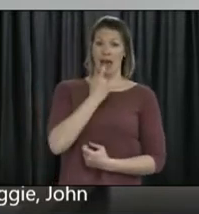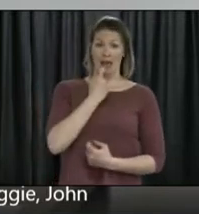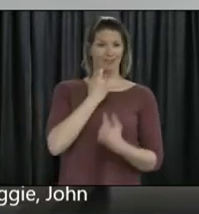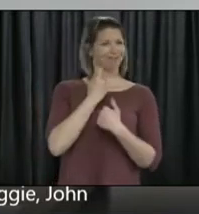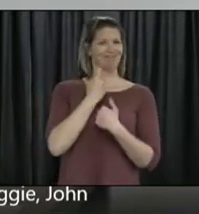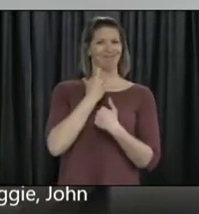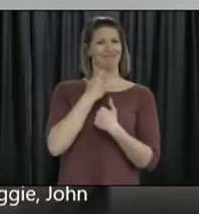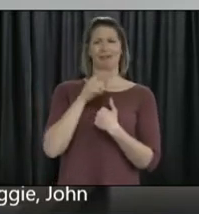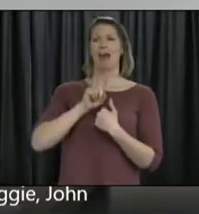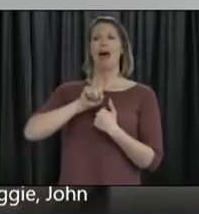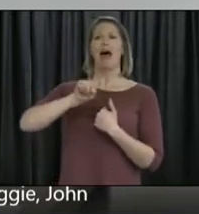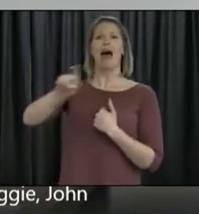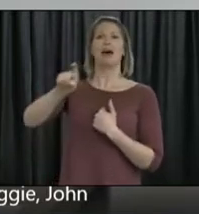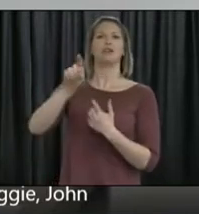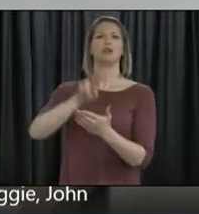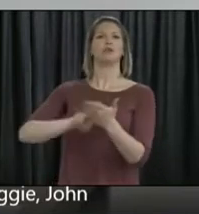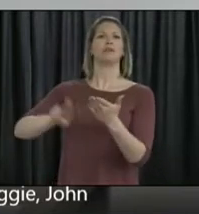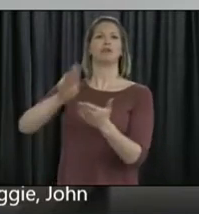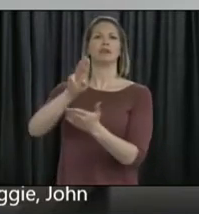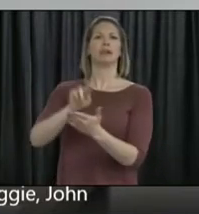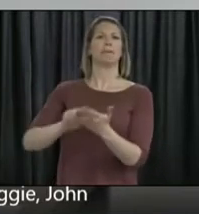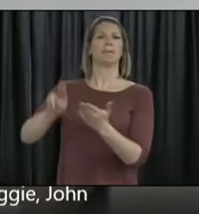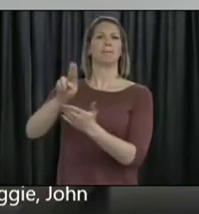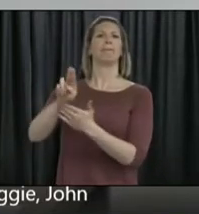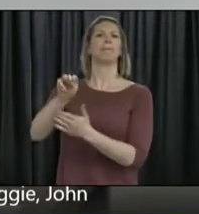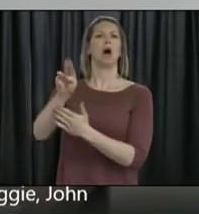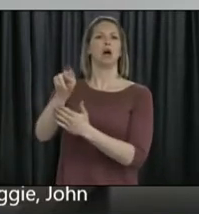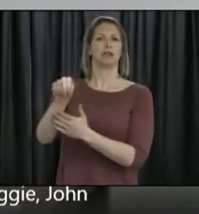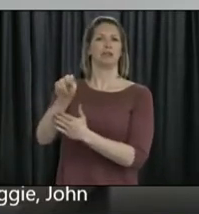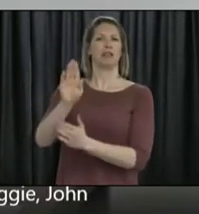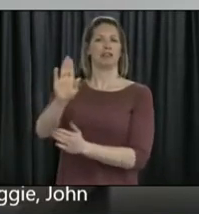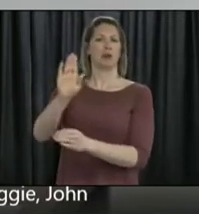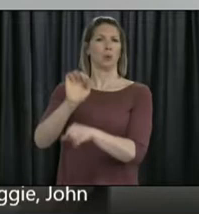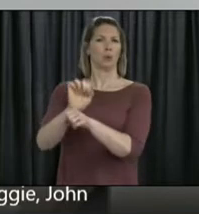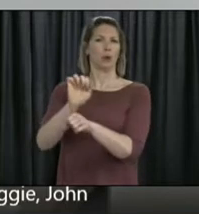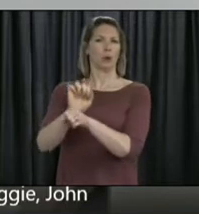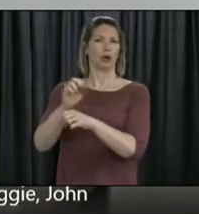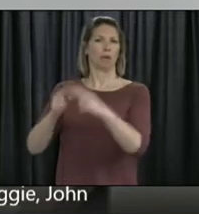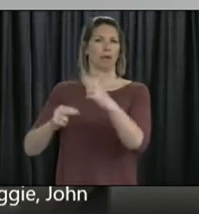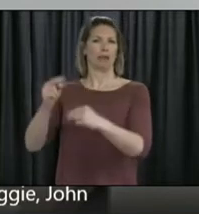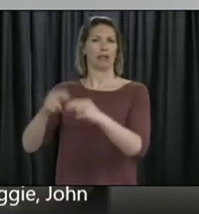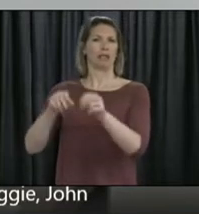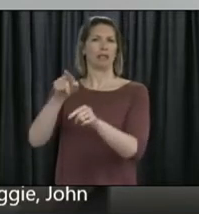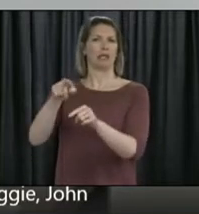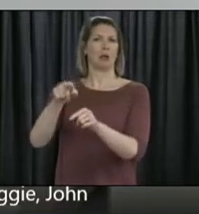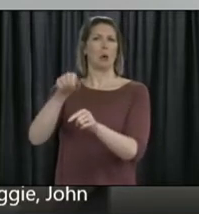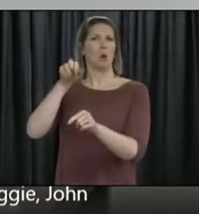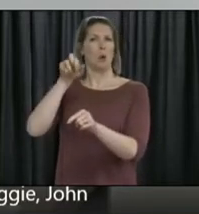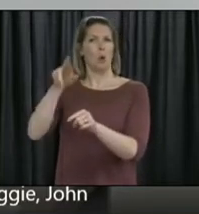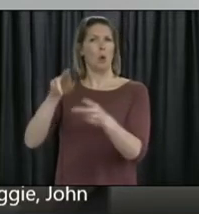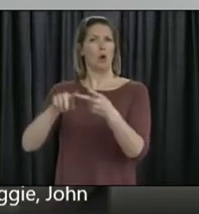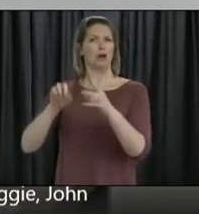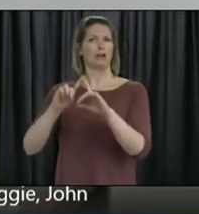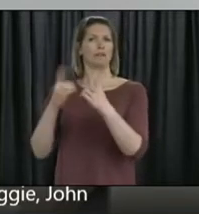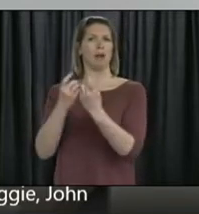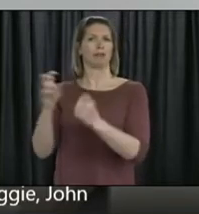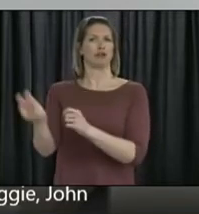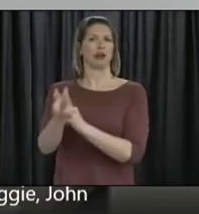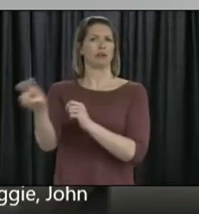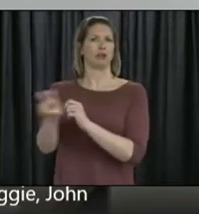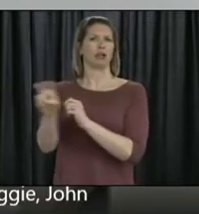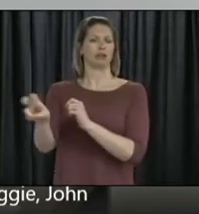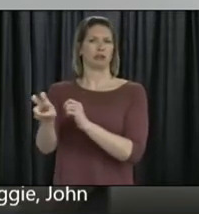and Work. So I only offered up to Transportation and Work and the panel the health project